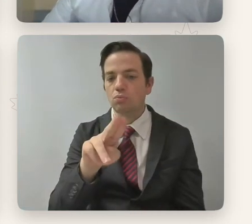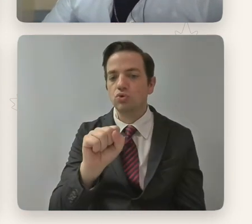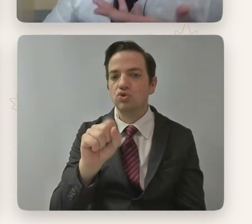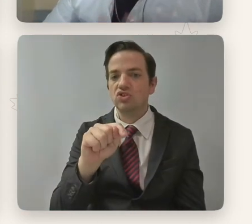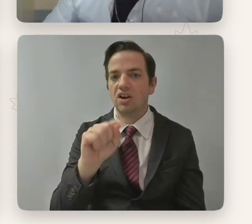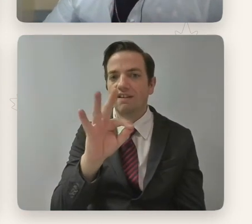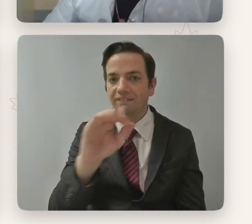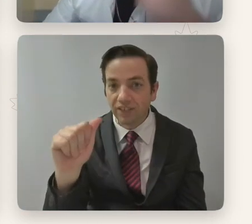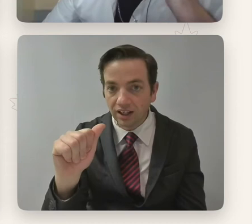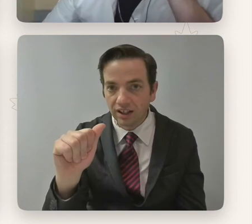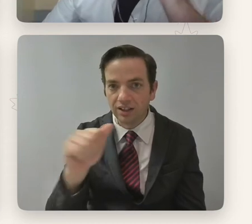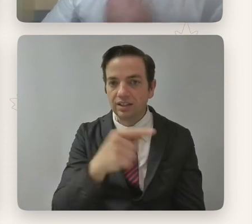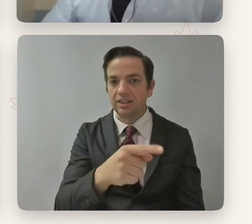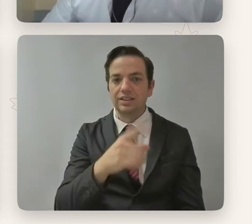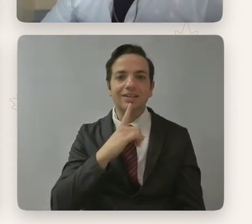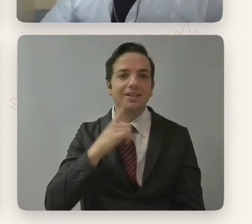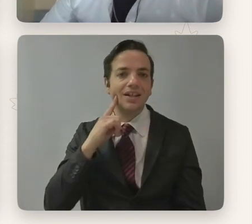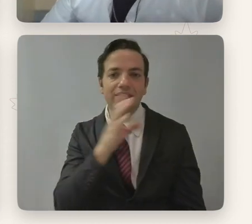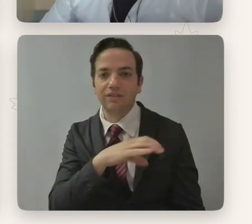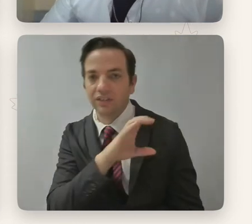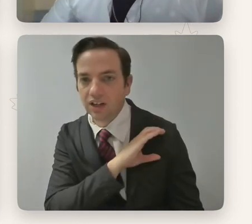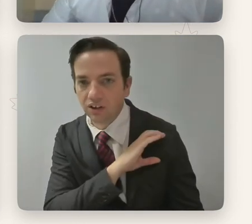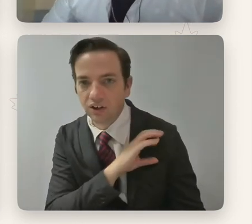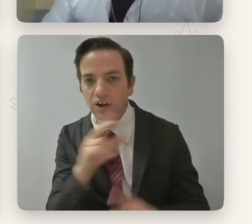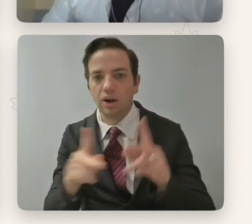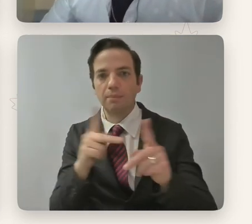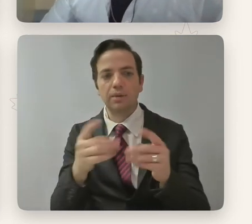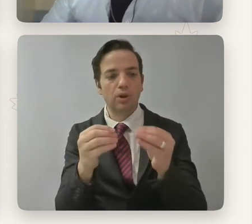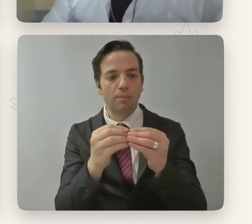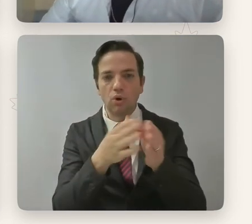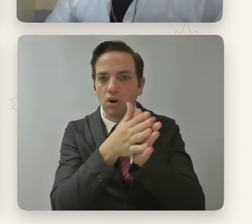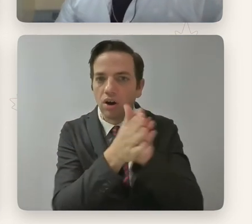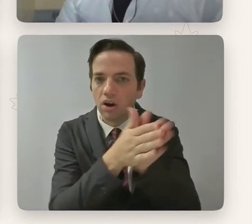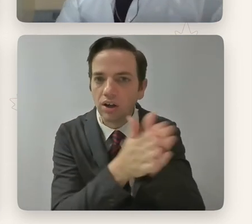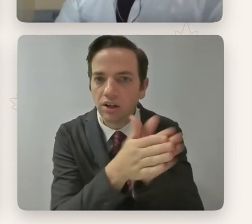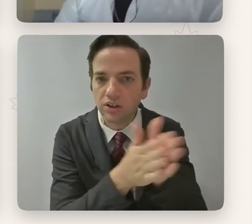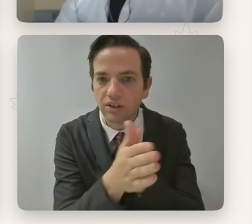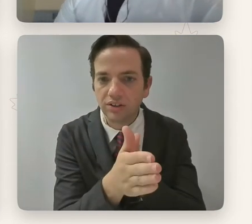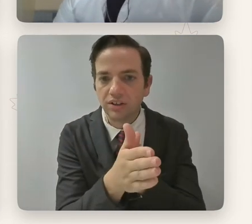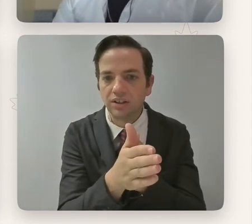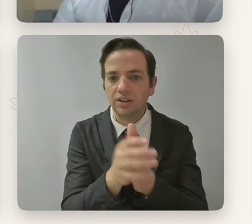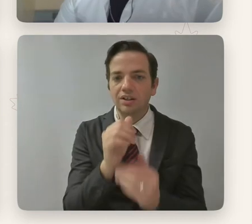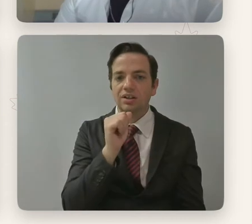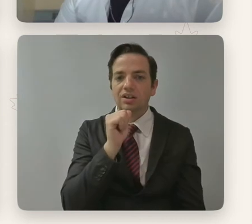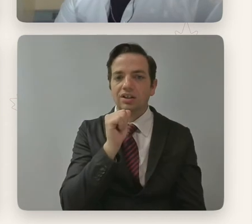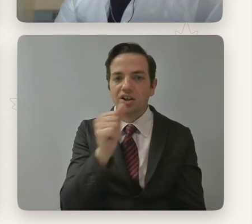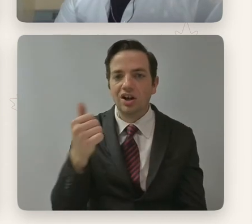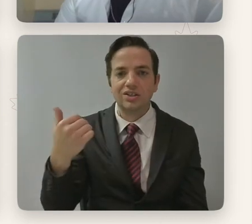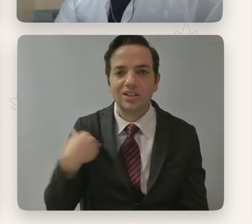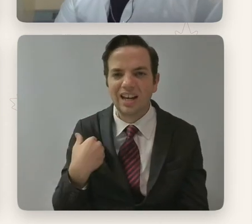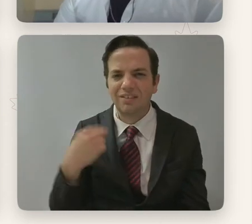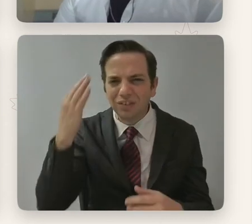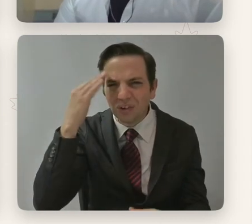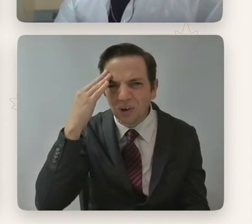character, organic deaf character in a TV show, people are more intrigued by that instead of just getting Bryan Cranston sitting in